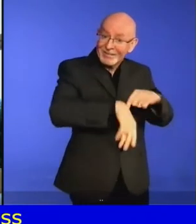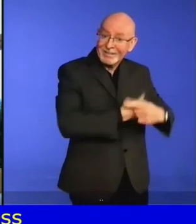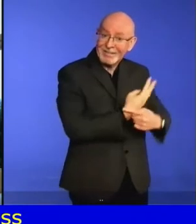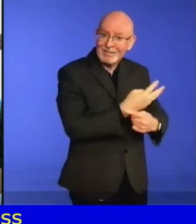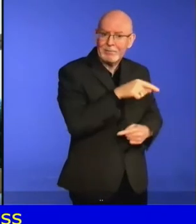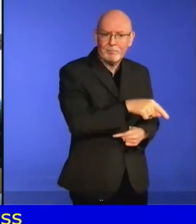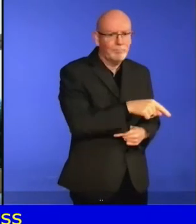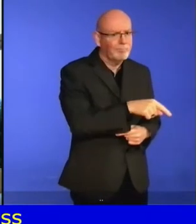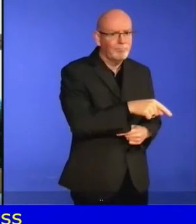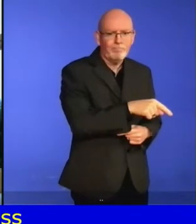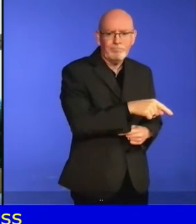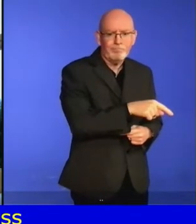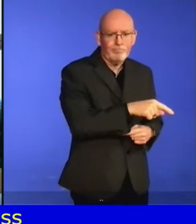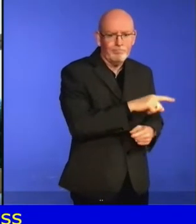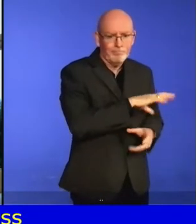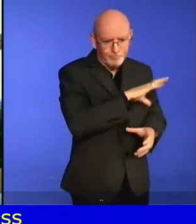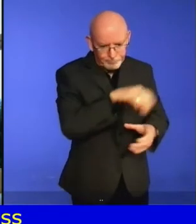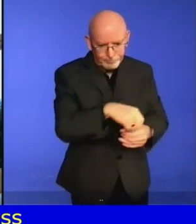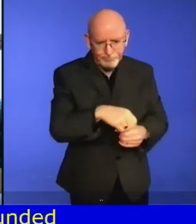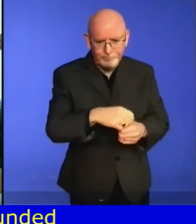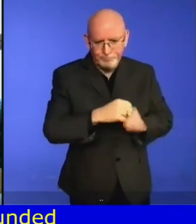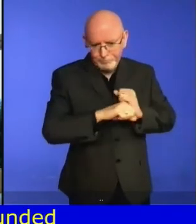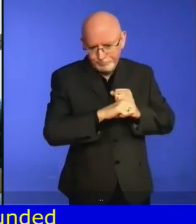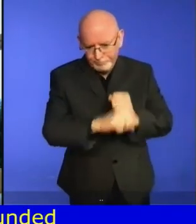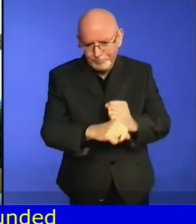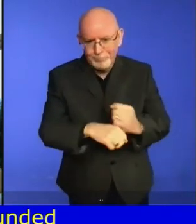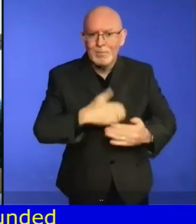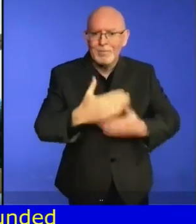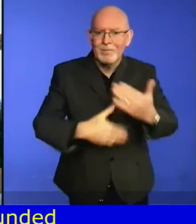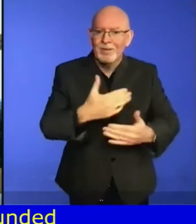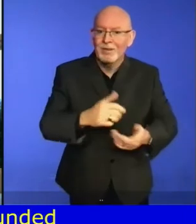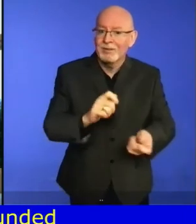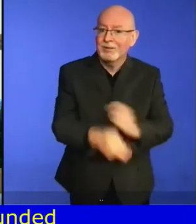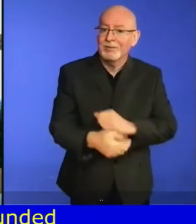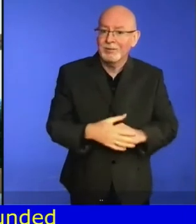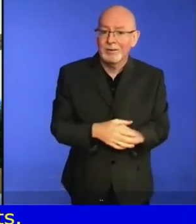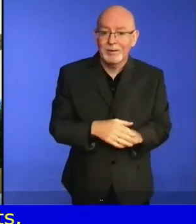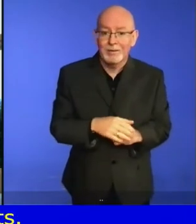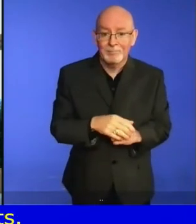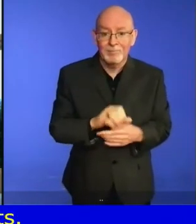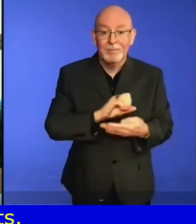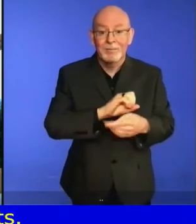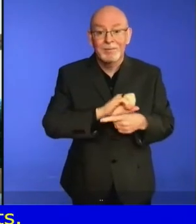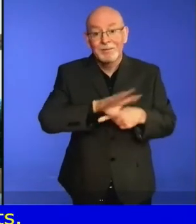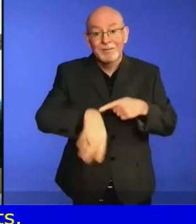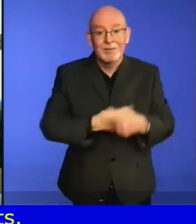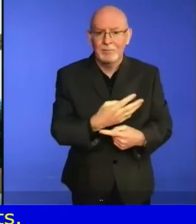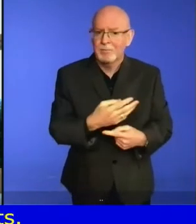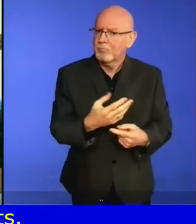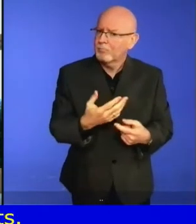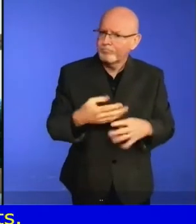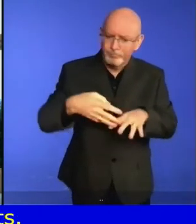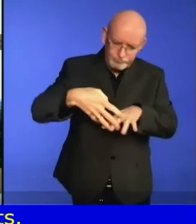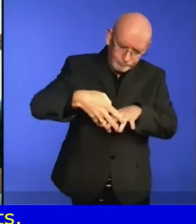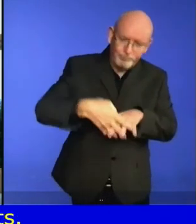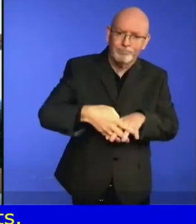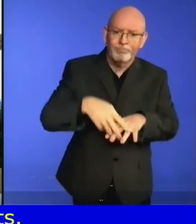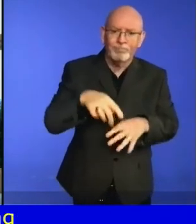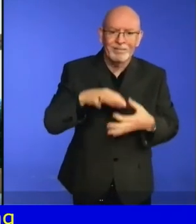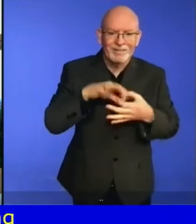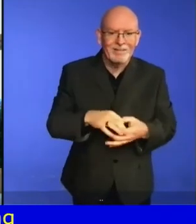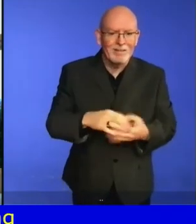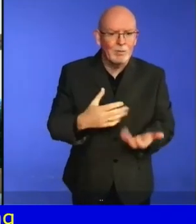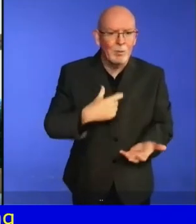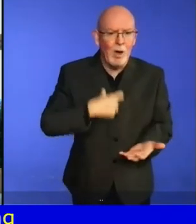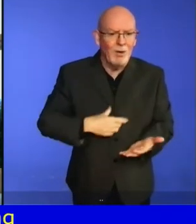impetus to human rights. It's a two-way street. There is therefore a natural marriage between the two